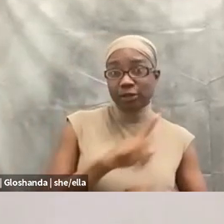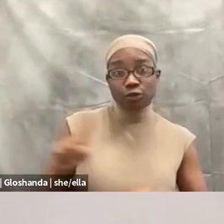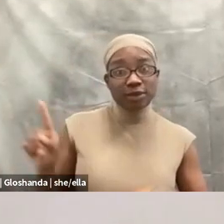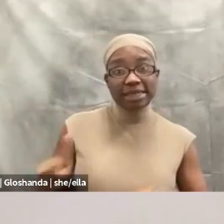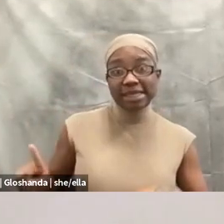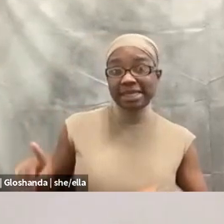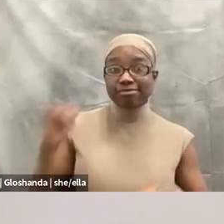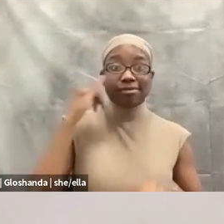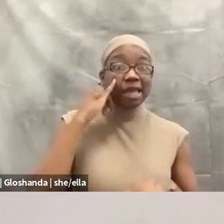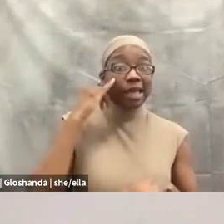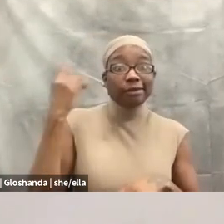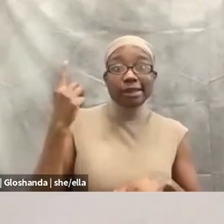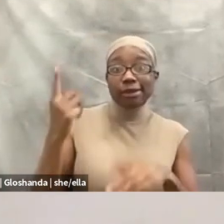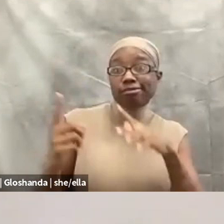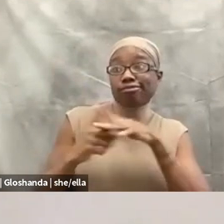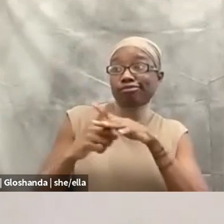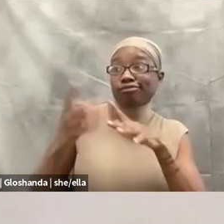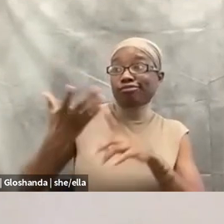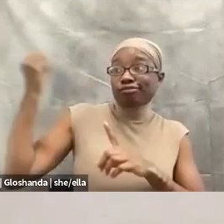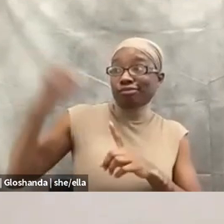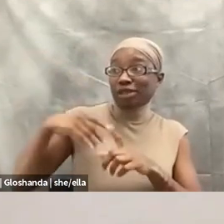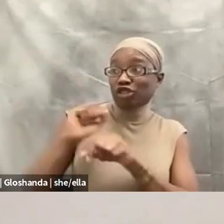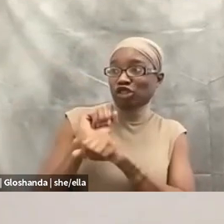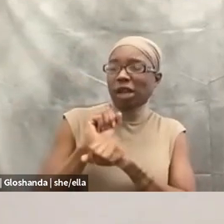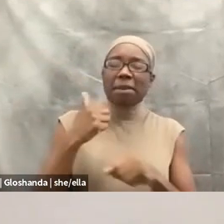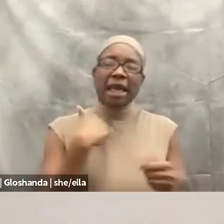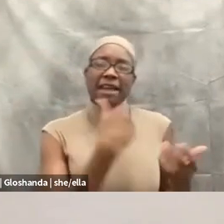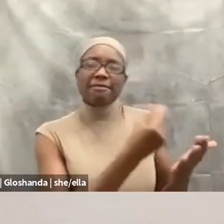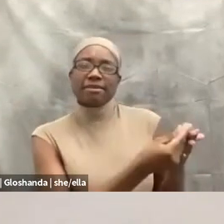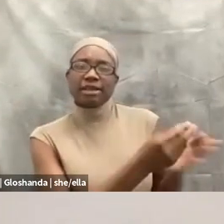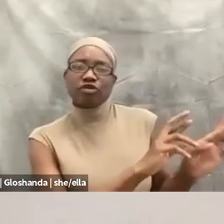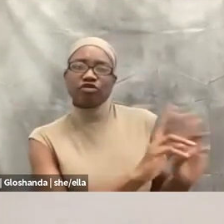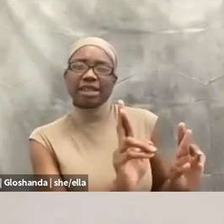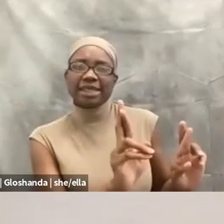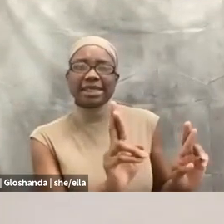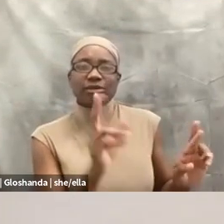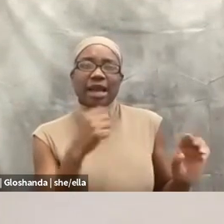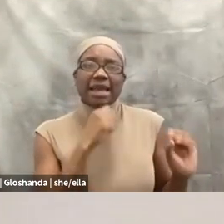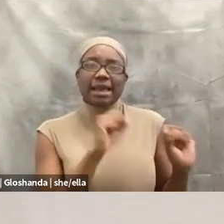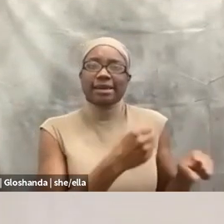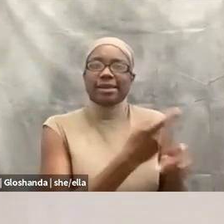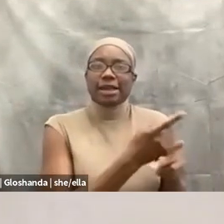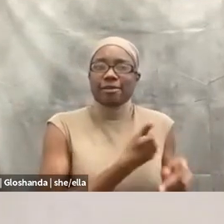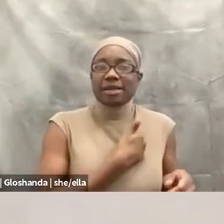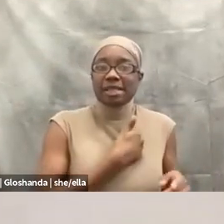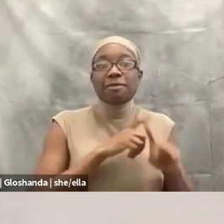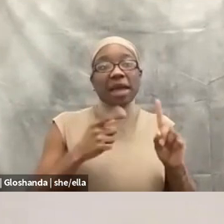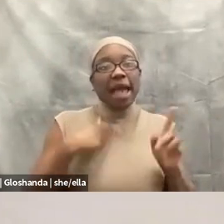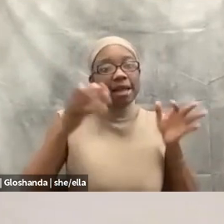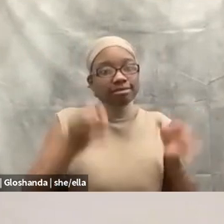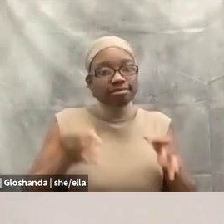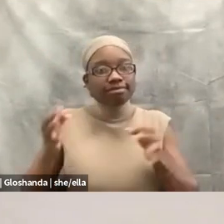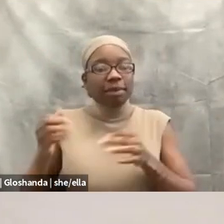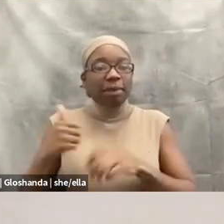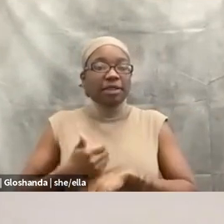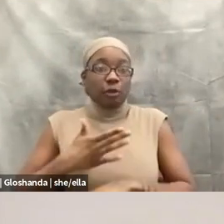have coins in my bank account, you know, so I can take care of myself. Um, but I get to make those decisions based on my specific situation. And